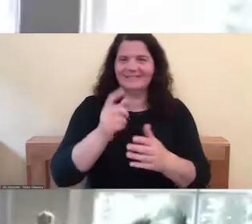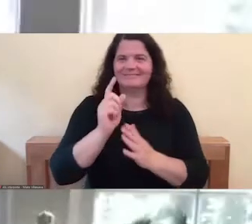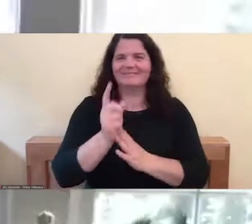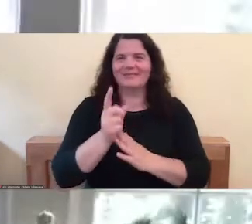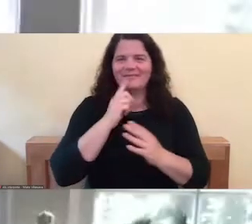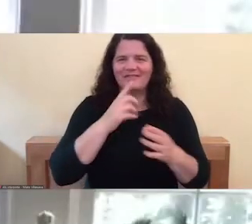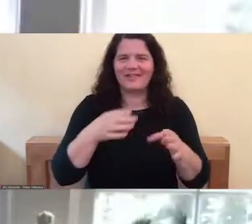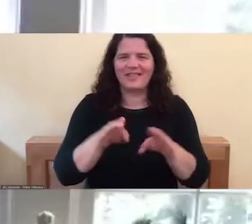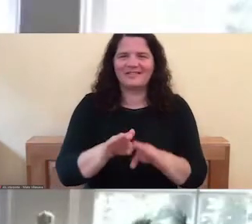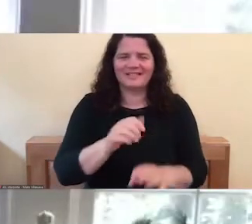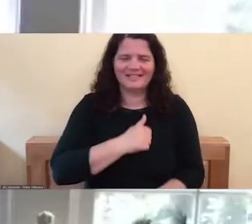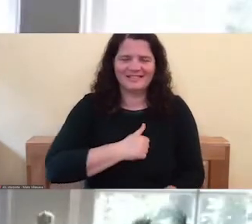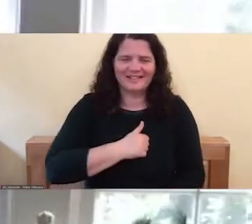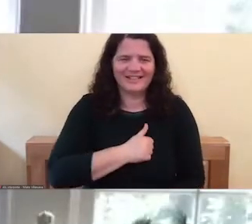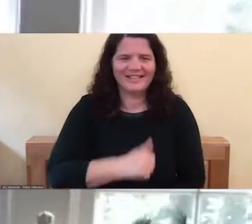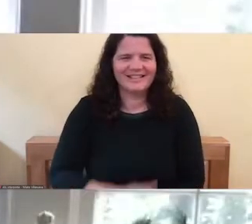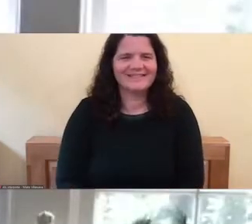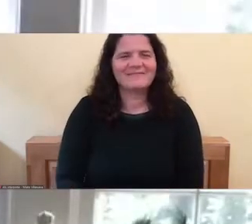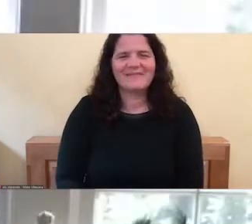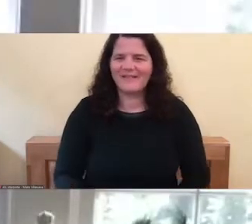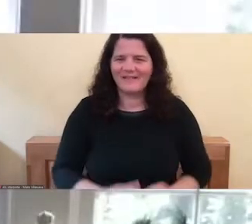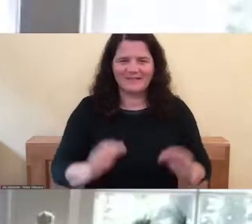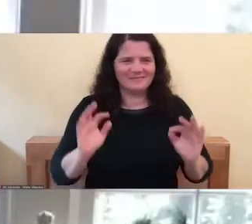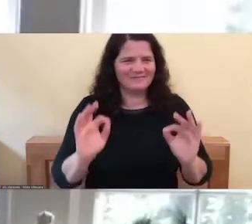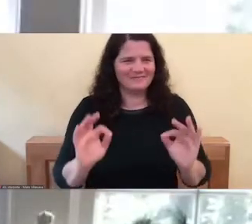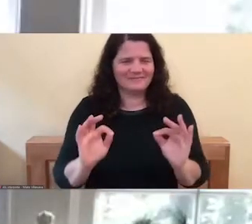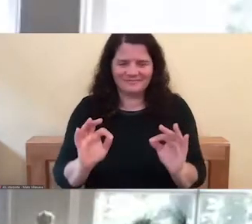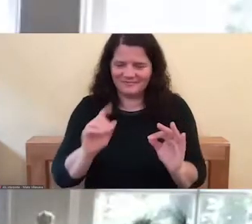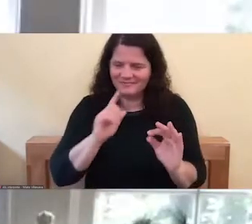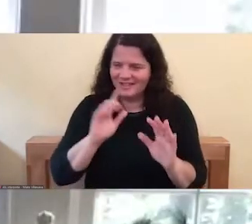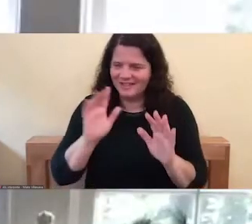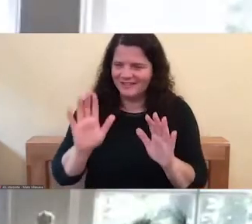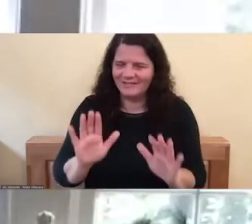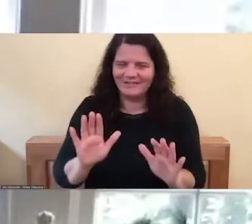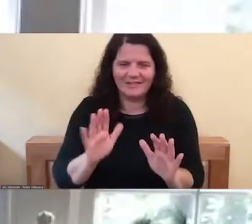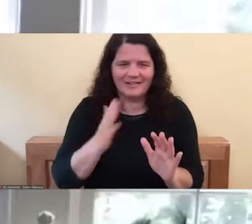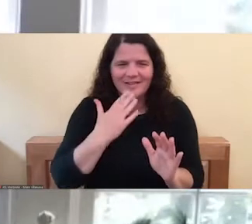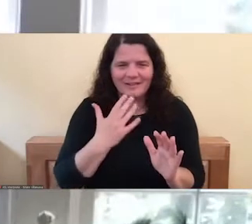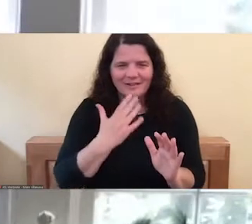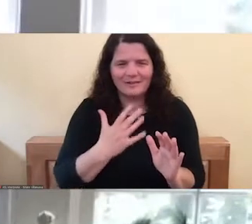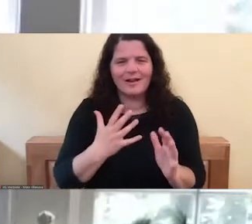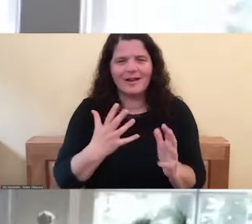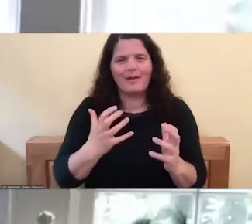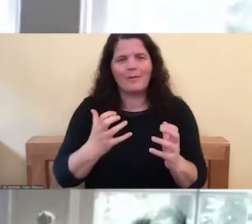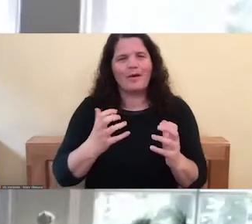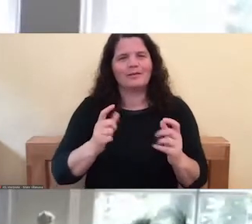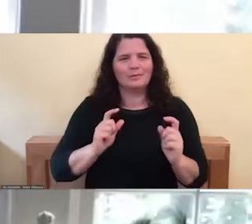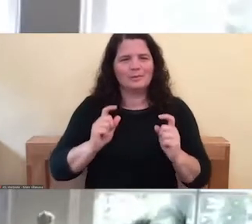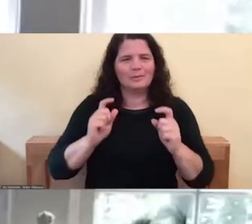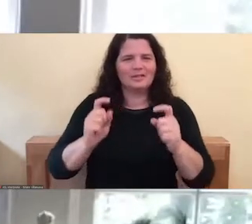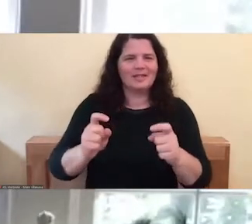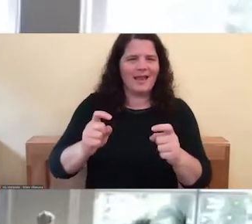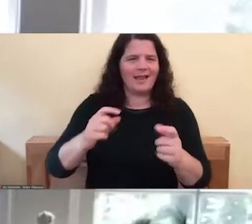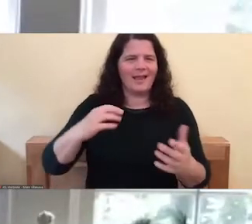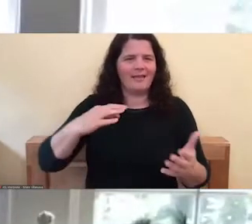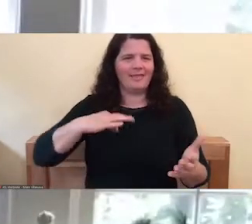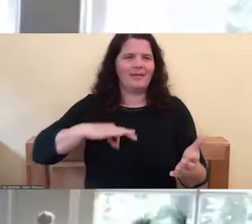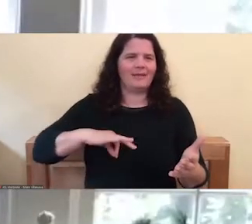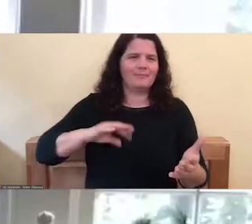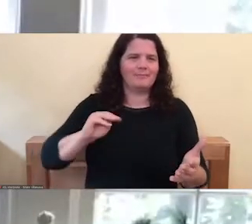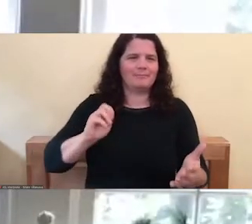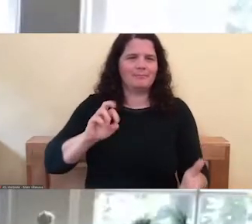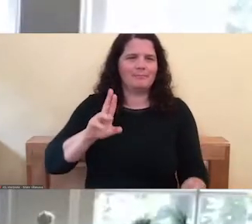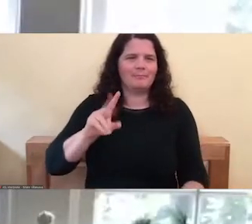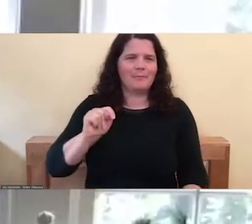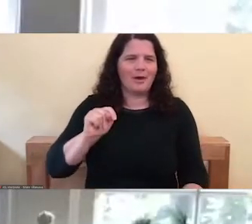all right um i just wanted to also just dedicate the merit of our time together for the benefit